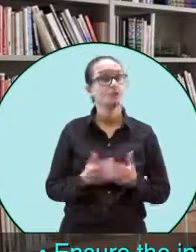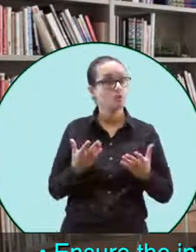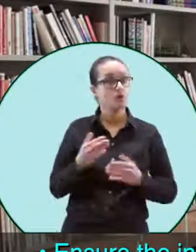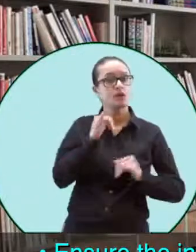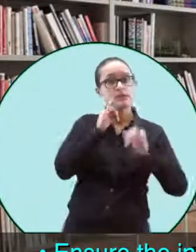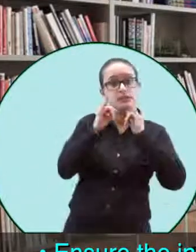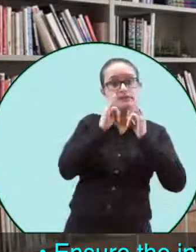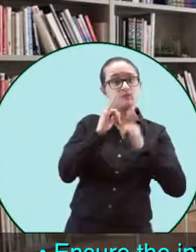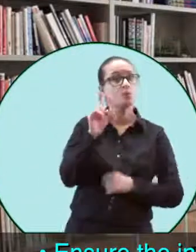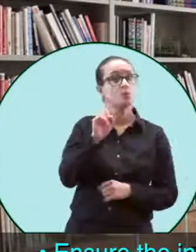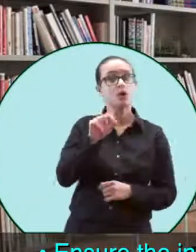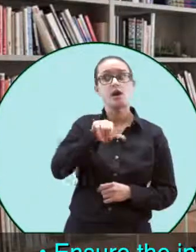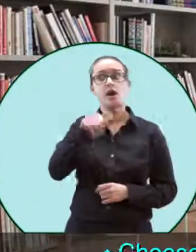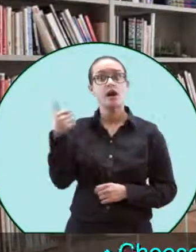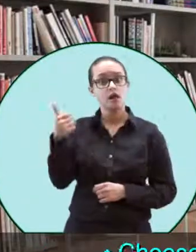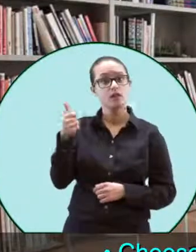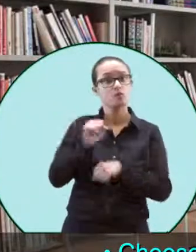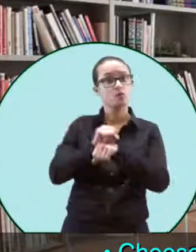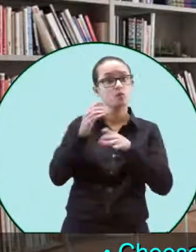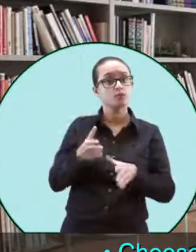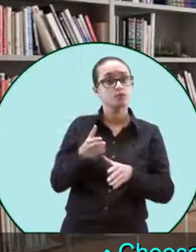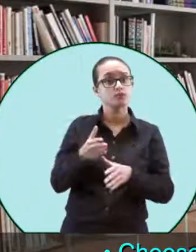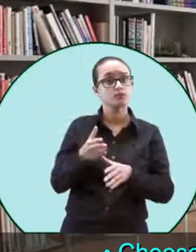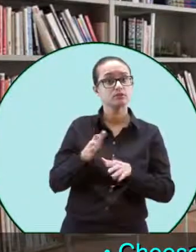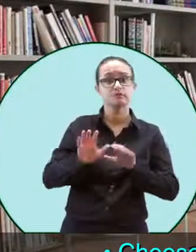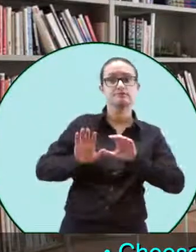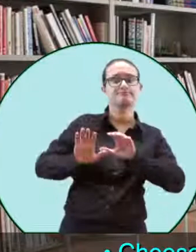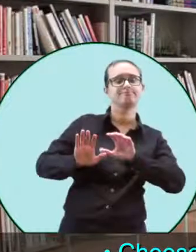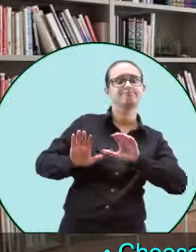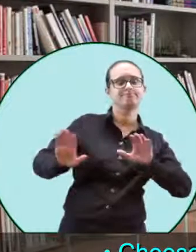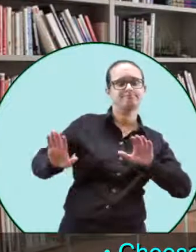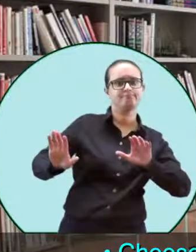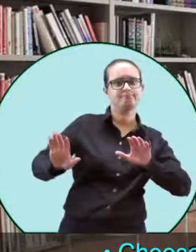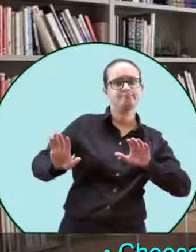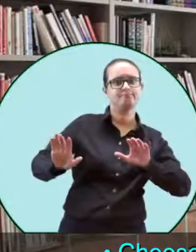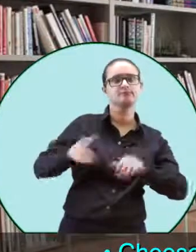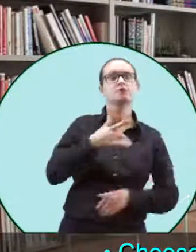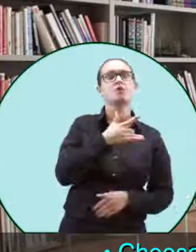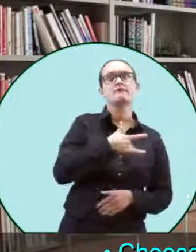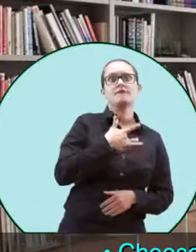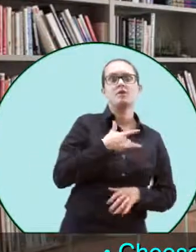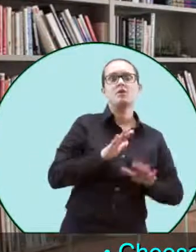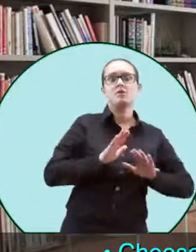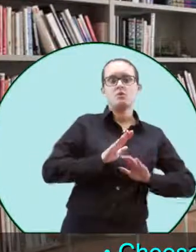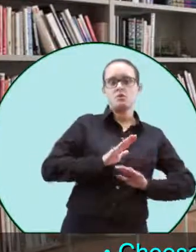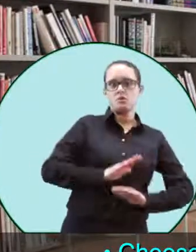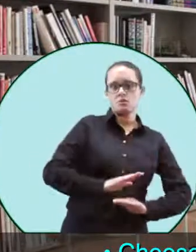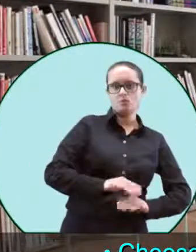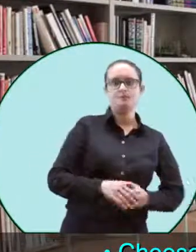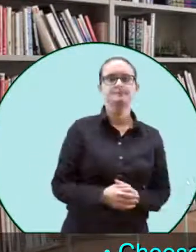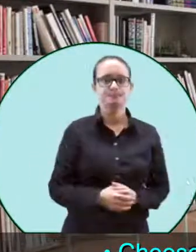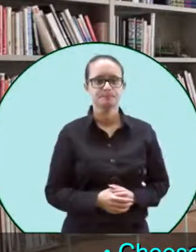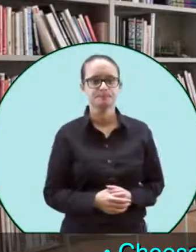might occur. Choose a space away from other workers to put the person that's coming in at ease.